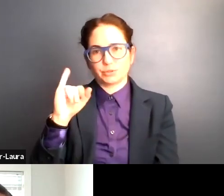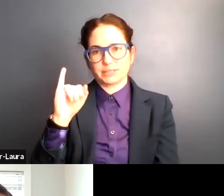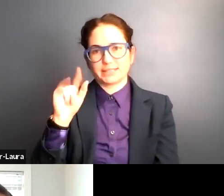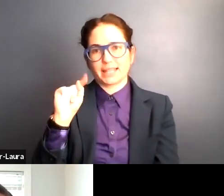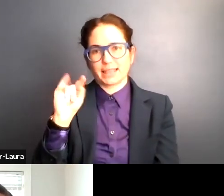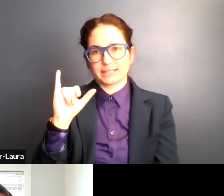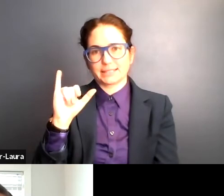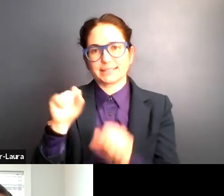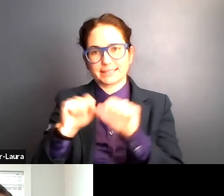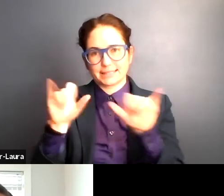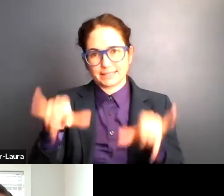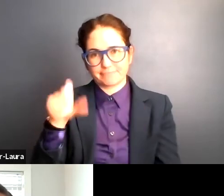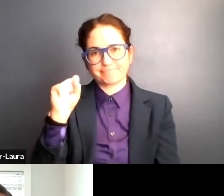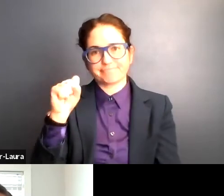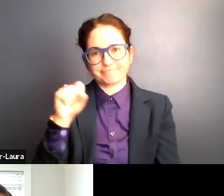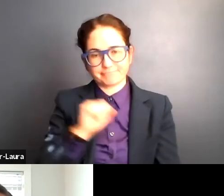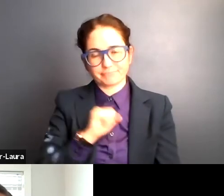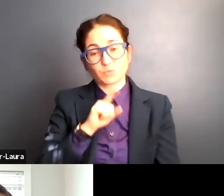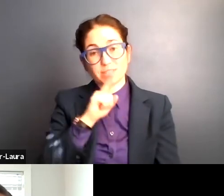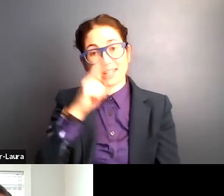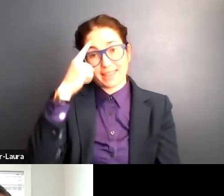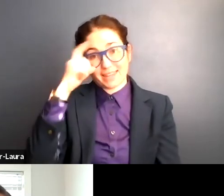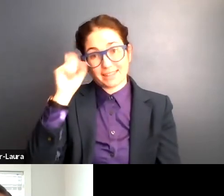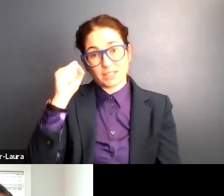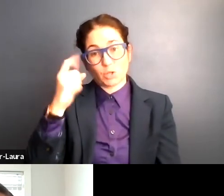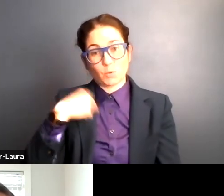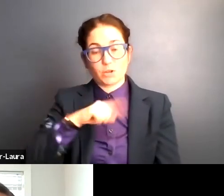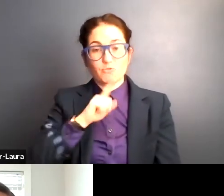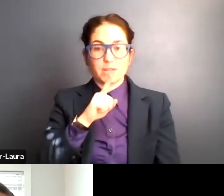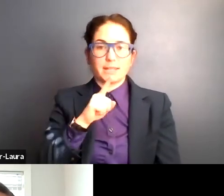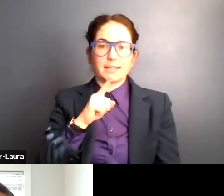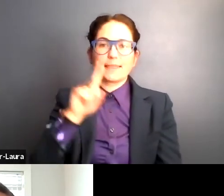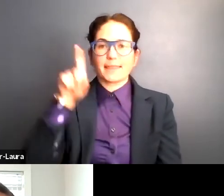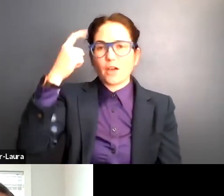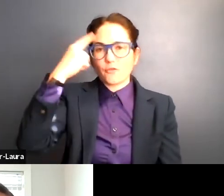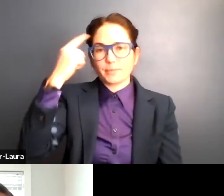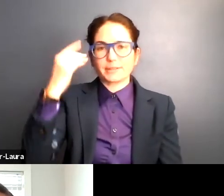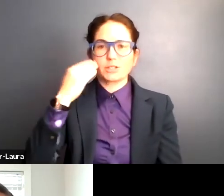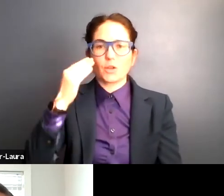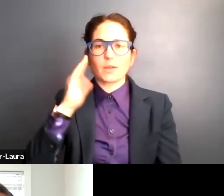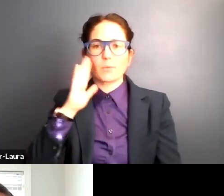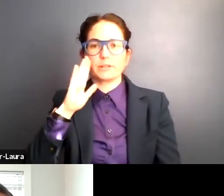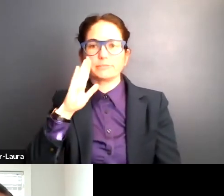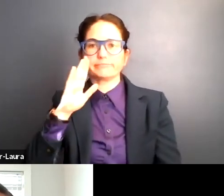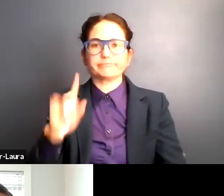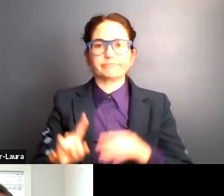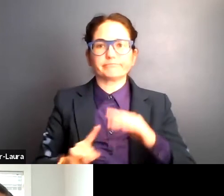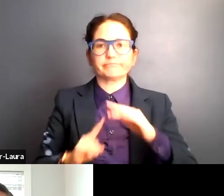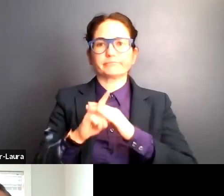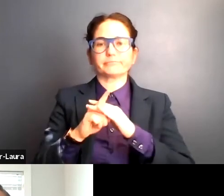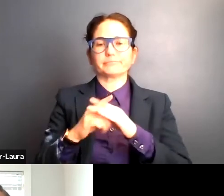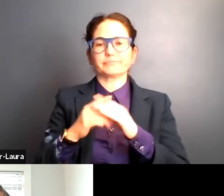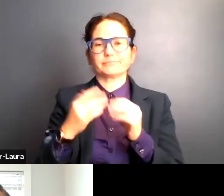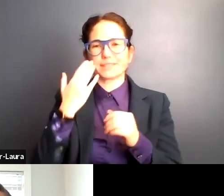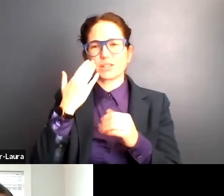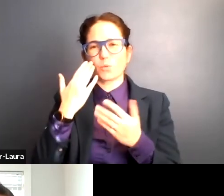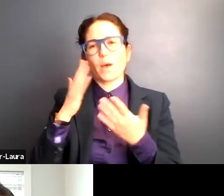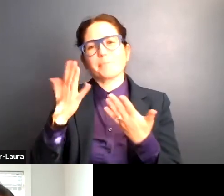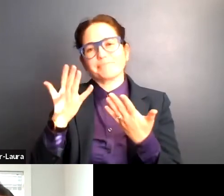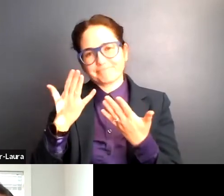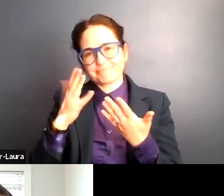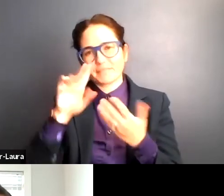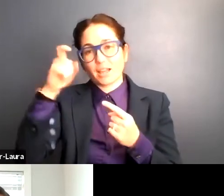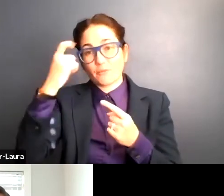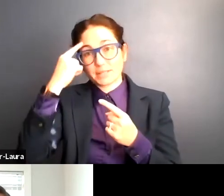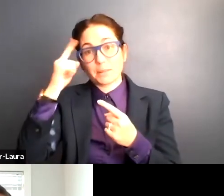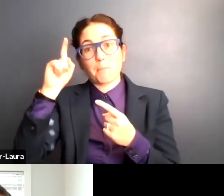much believe that, um, while we depend, the government comes in when we, um, the government is supposed to